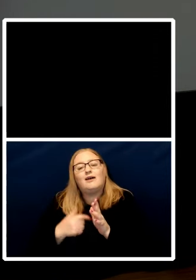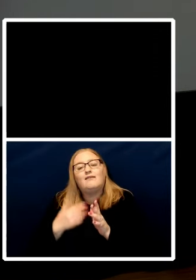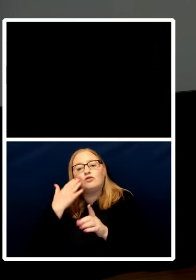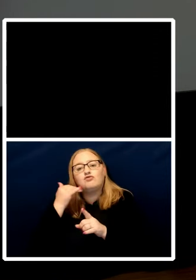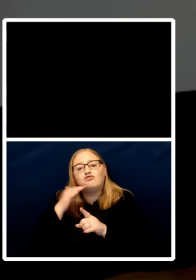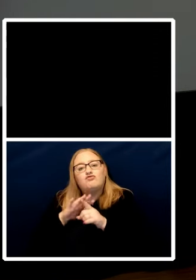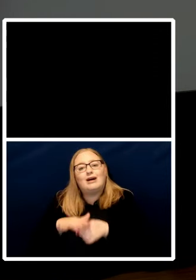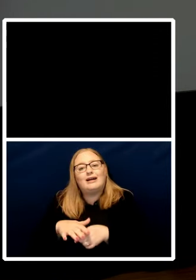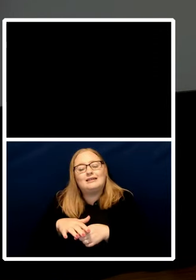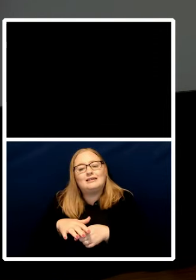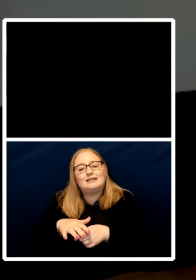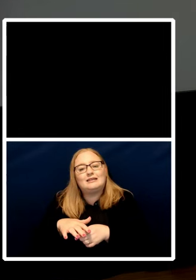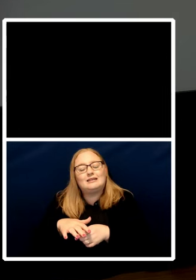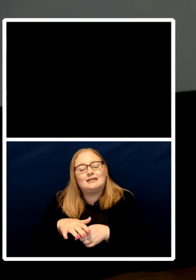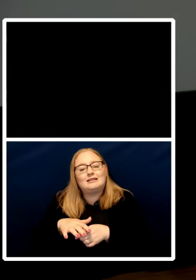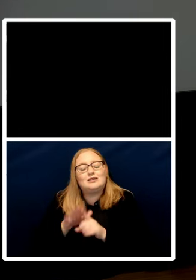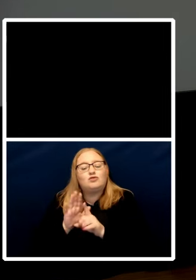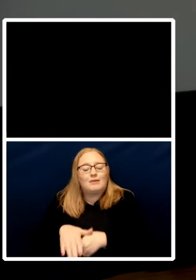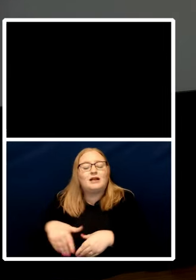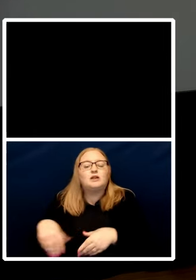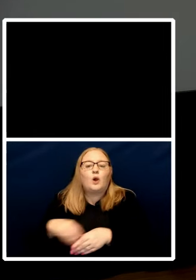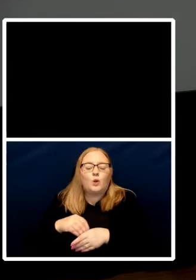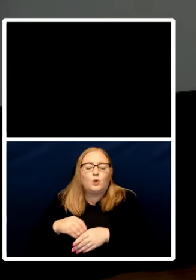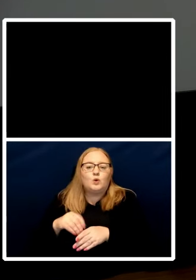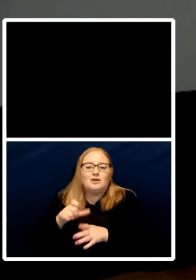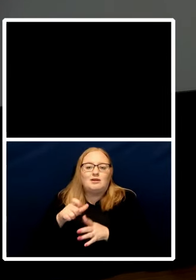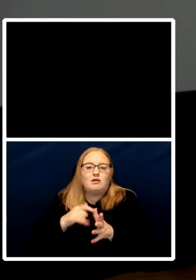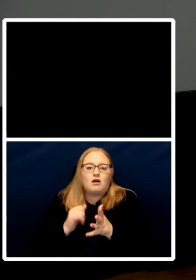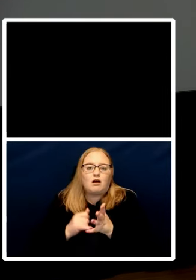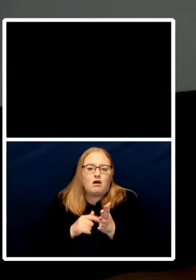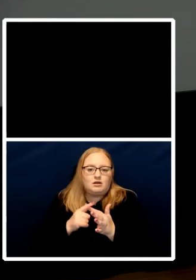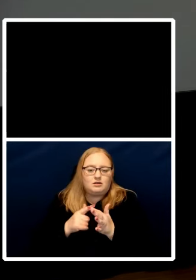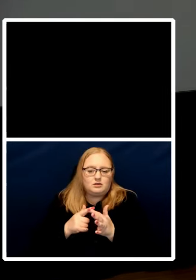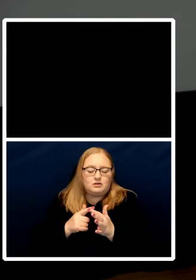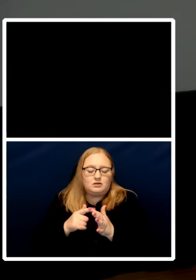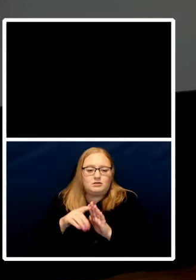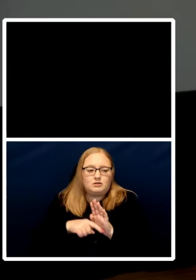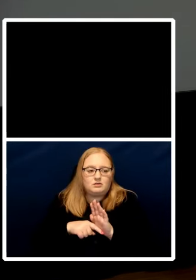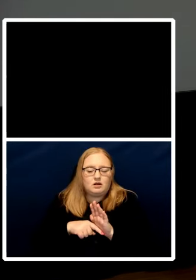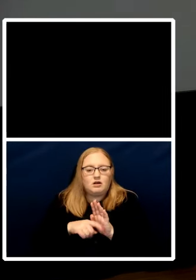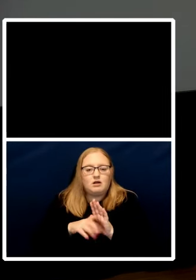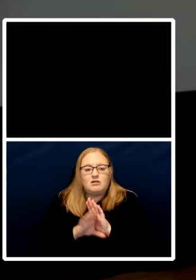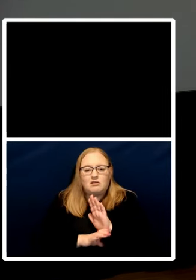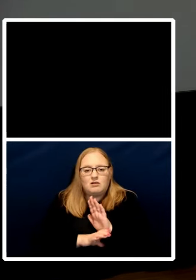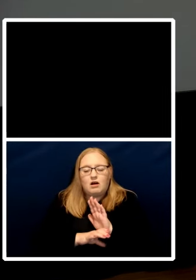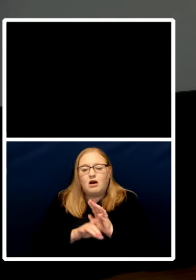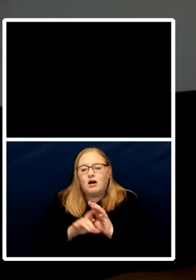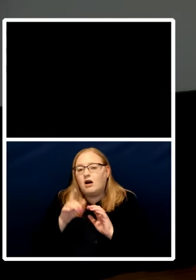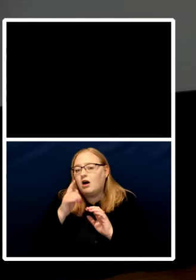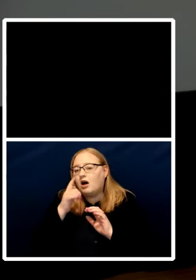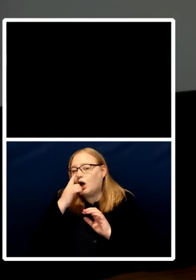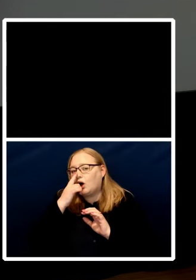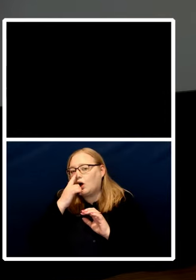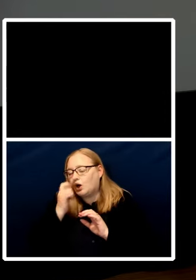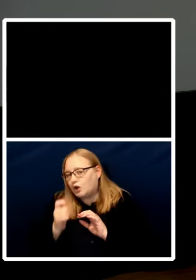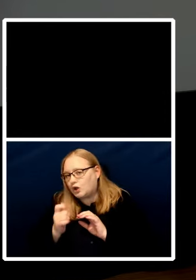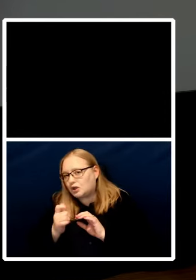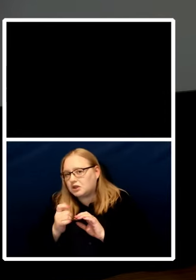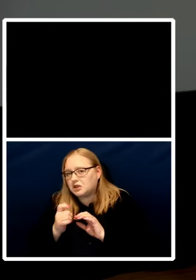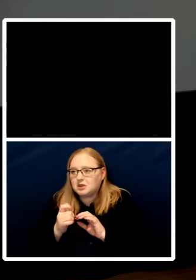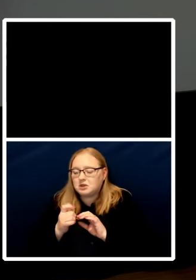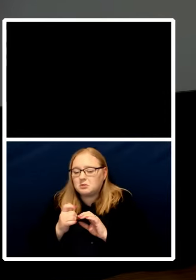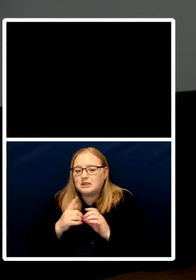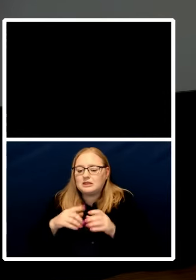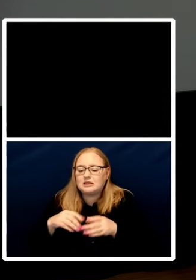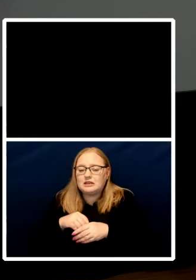now that would take again creative case law and so on or be express about it but of course we've now got a government that